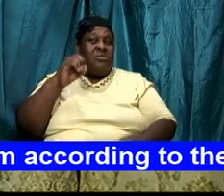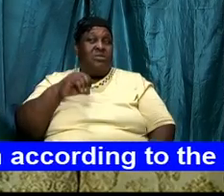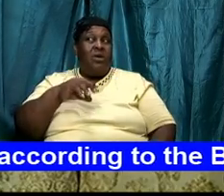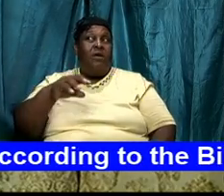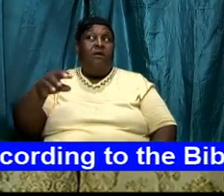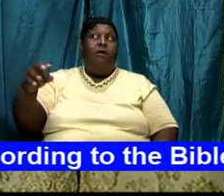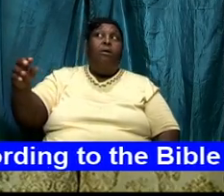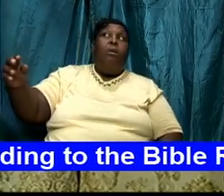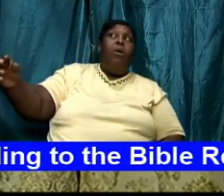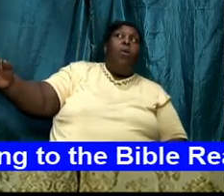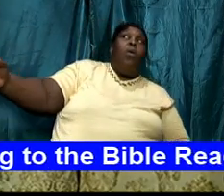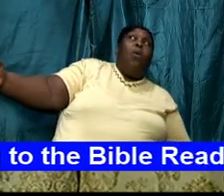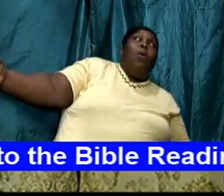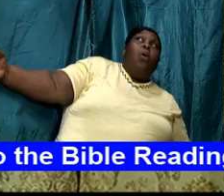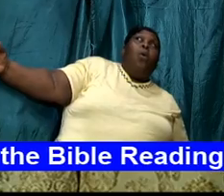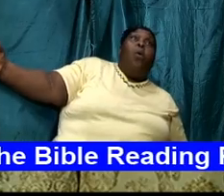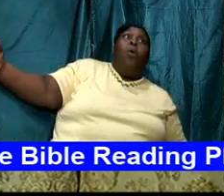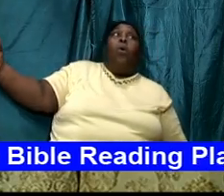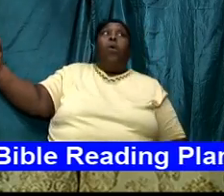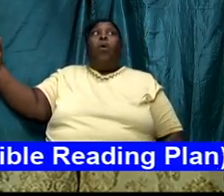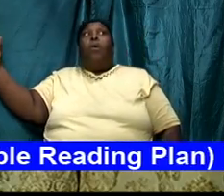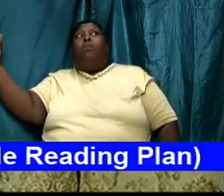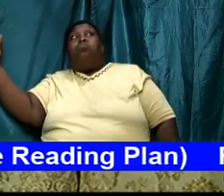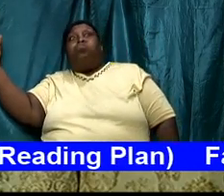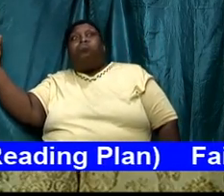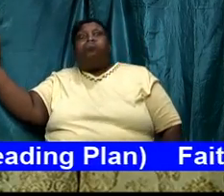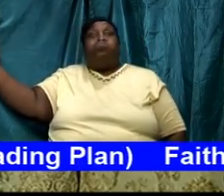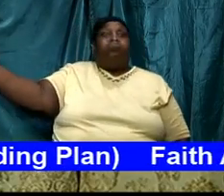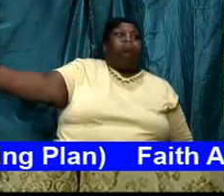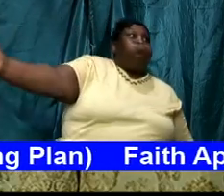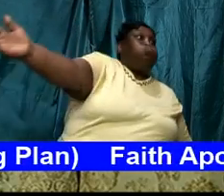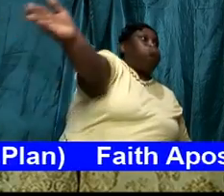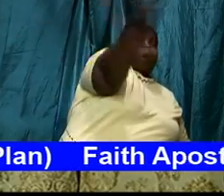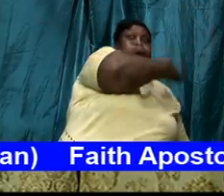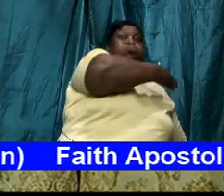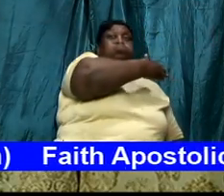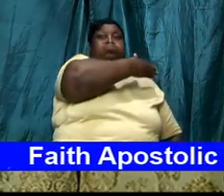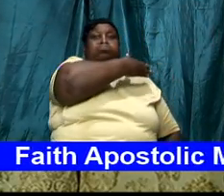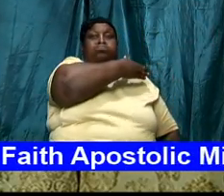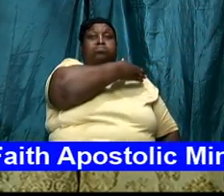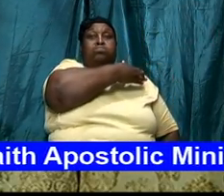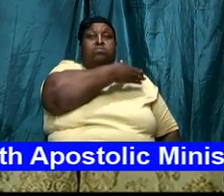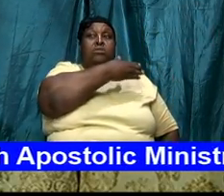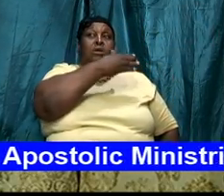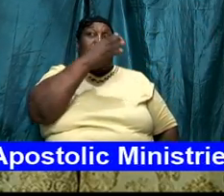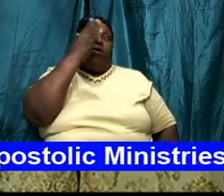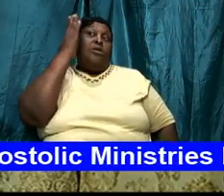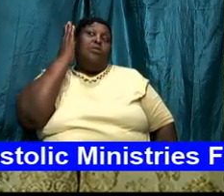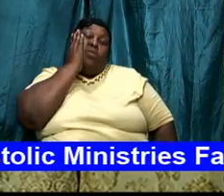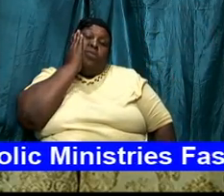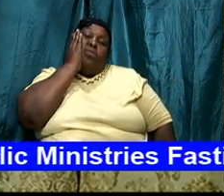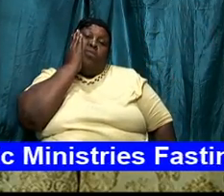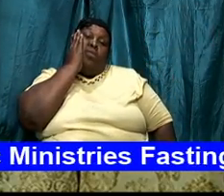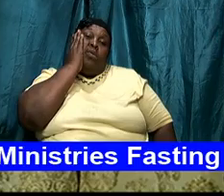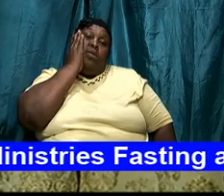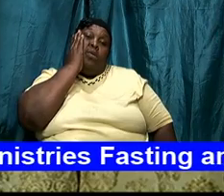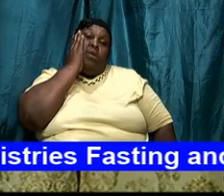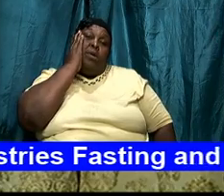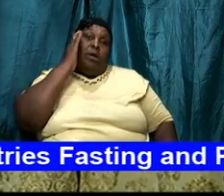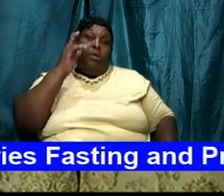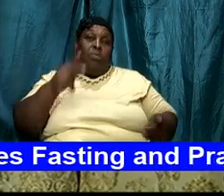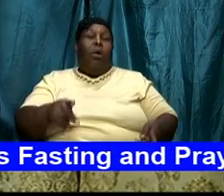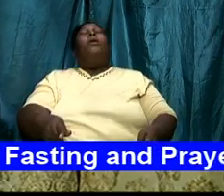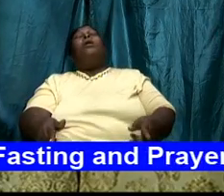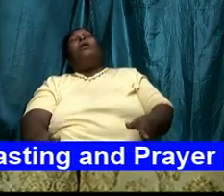the side and when she come around with force and power and hit the person across the jaw the person knocked out